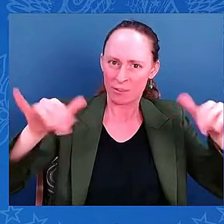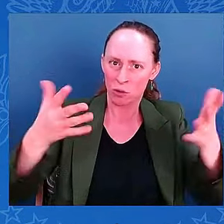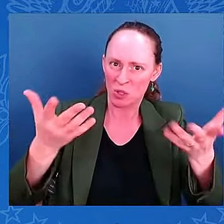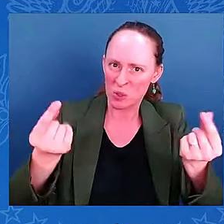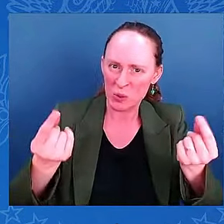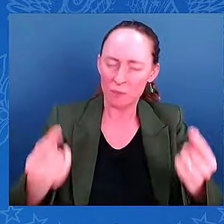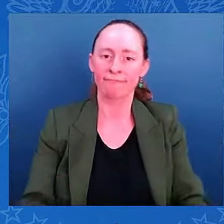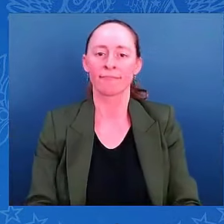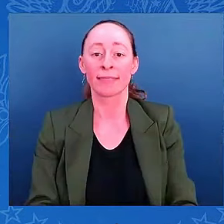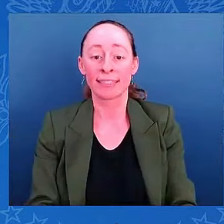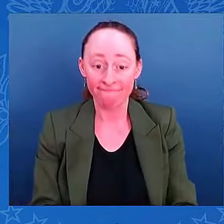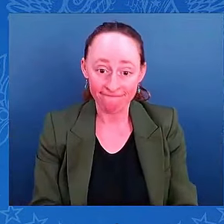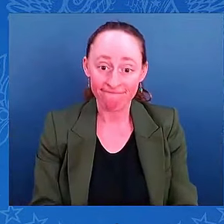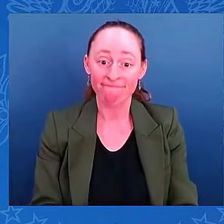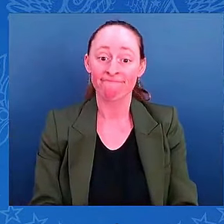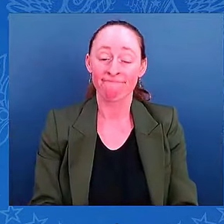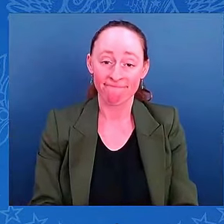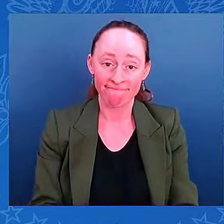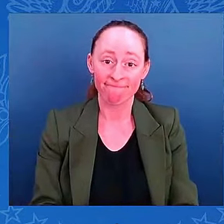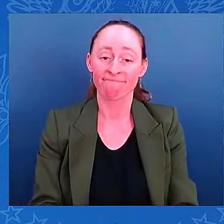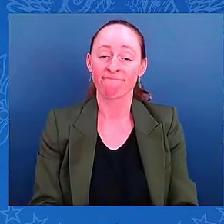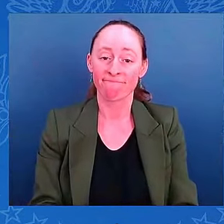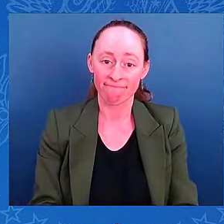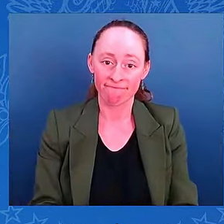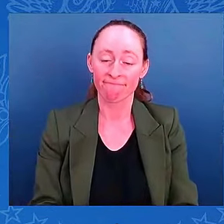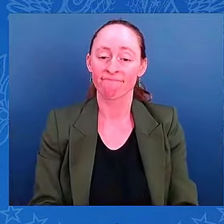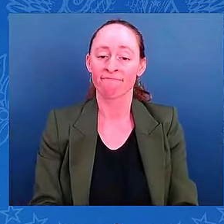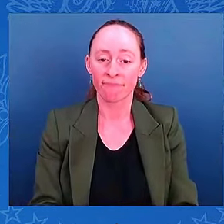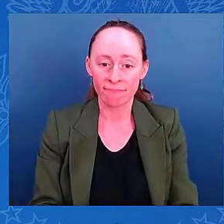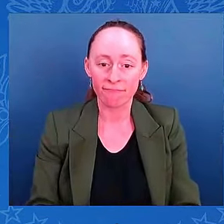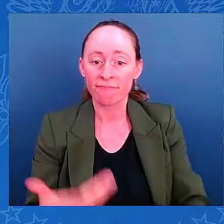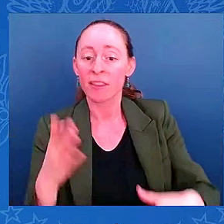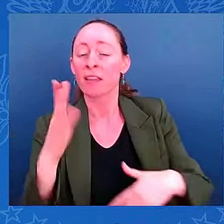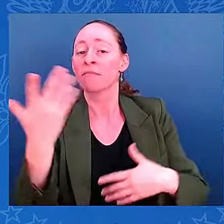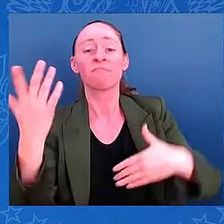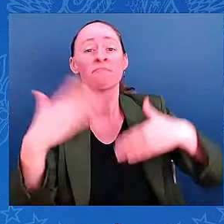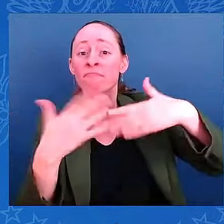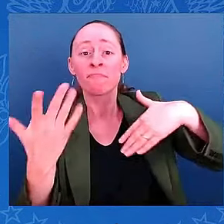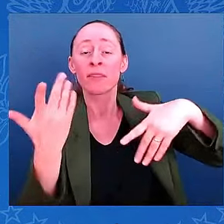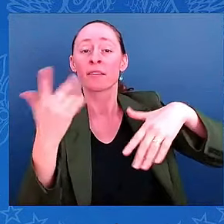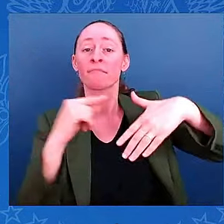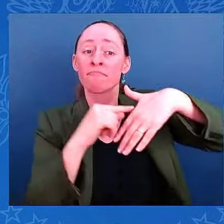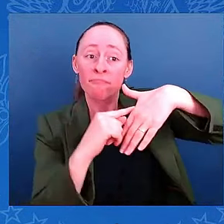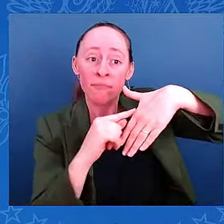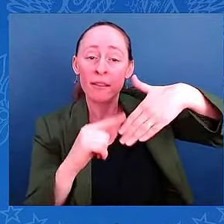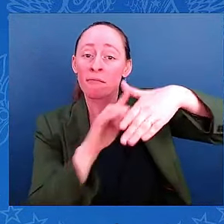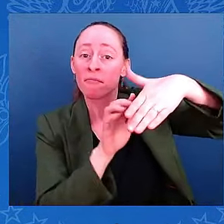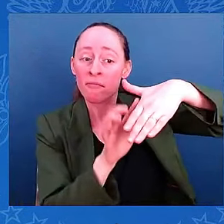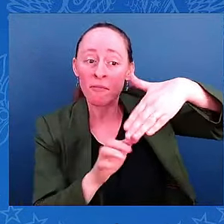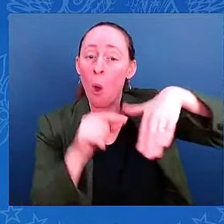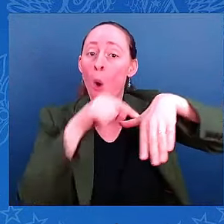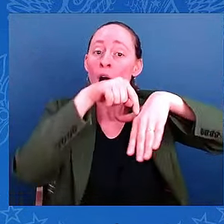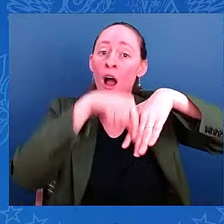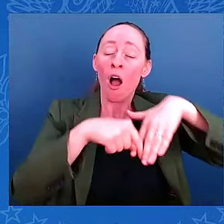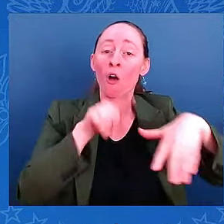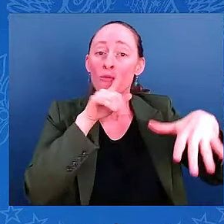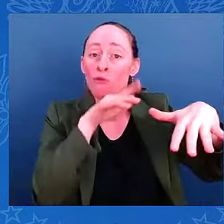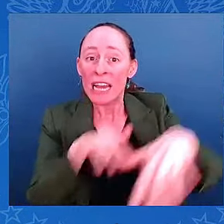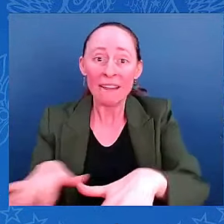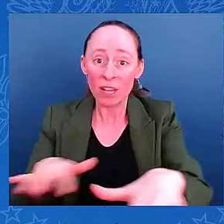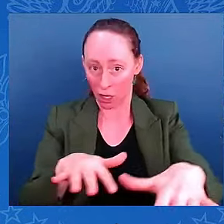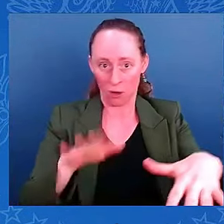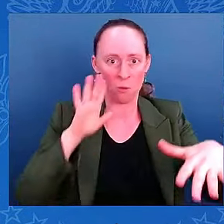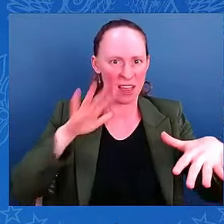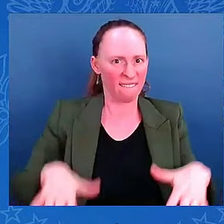So, it goes up bays, goes up rivers. It fills in all these areas. And then you add that incredible amount of rainfall, and that rain can't drain because